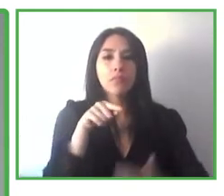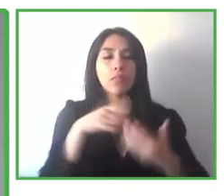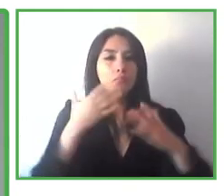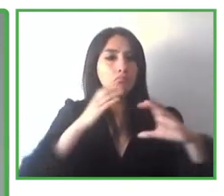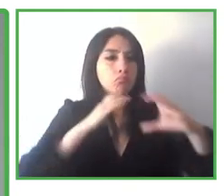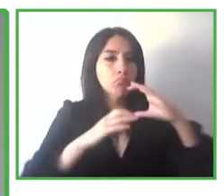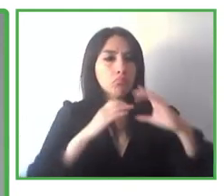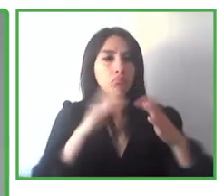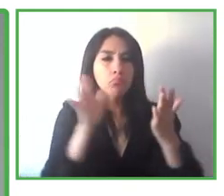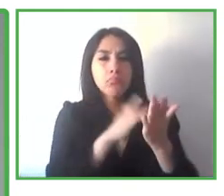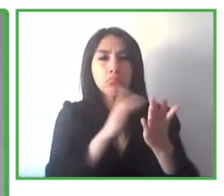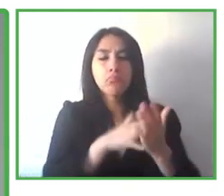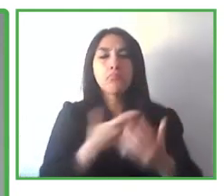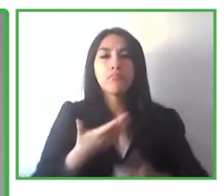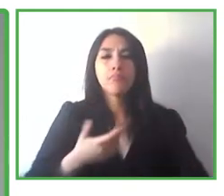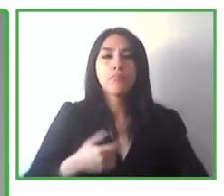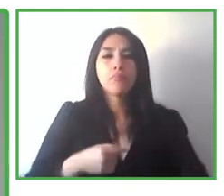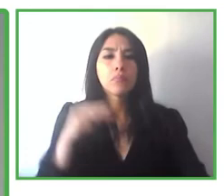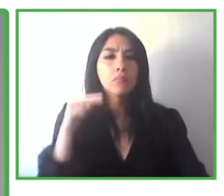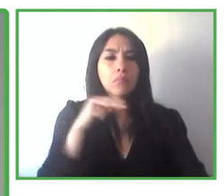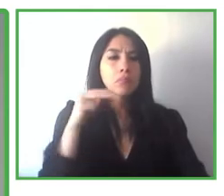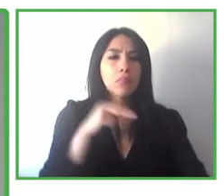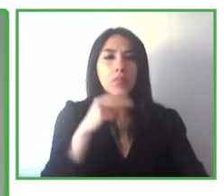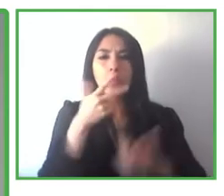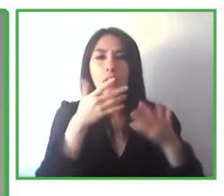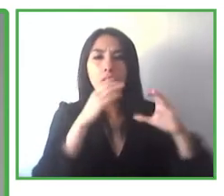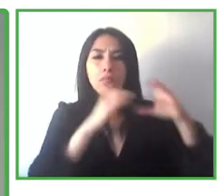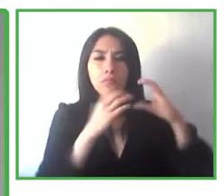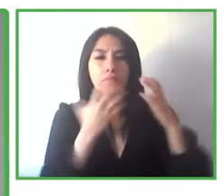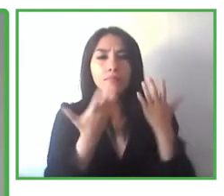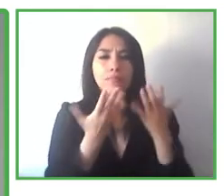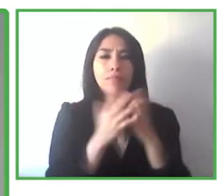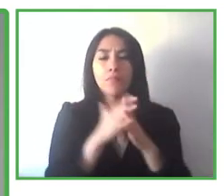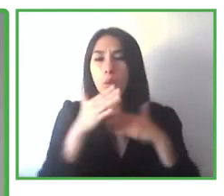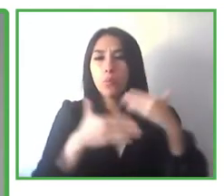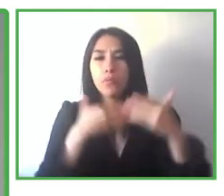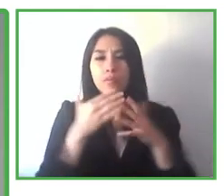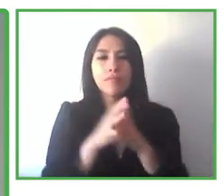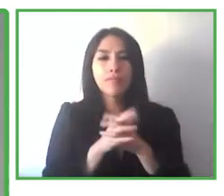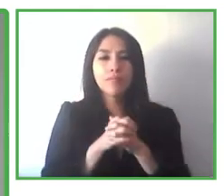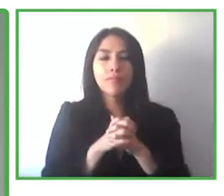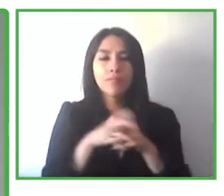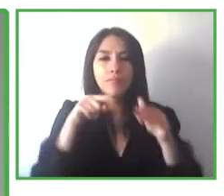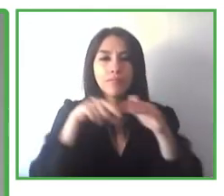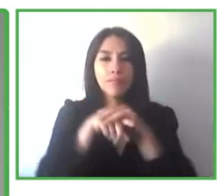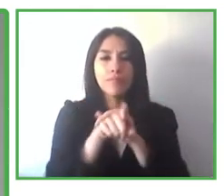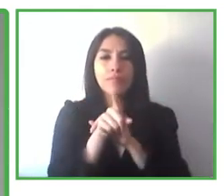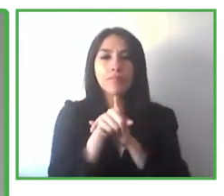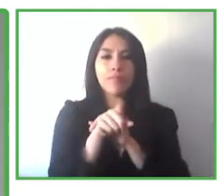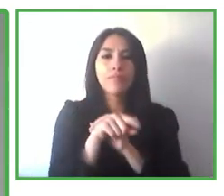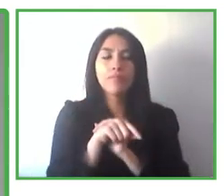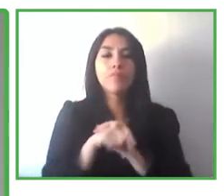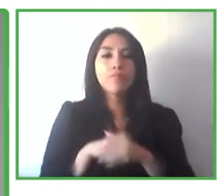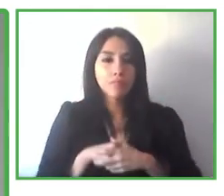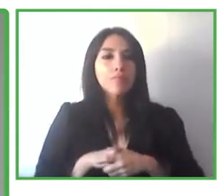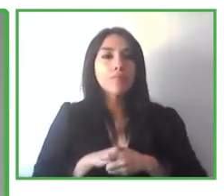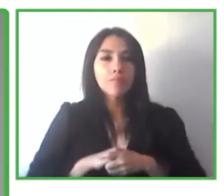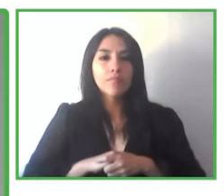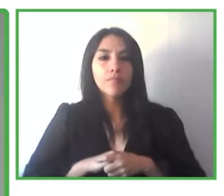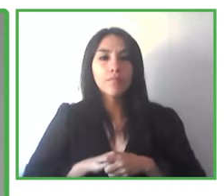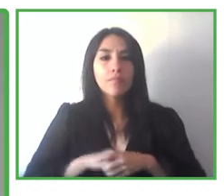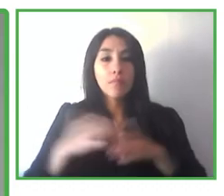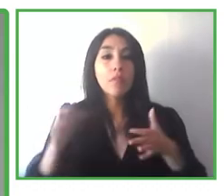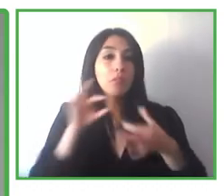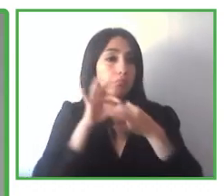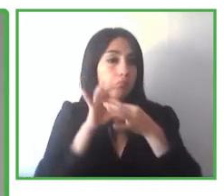able to interact with that. Now, this is from the functional perspective, this is accessibility. And what is that